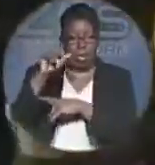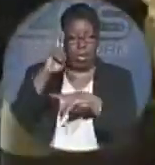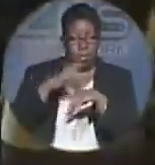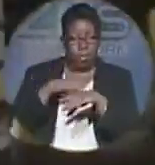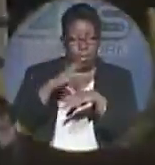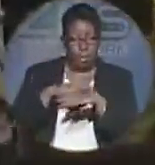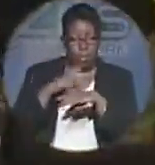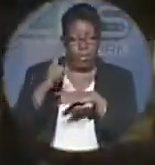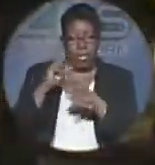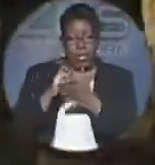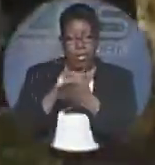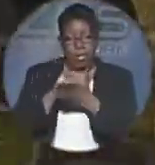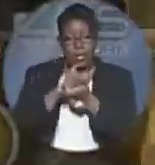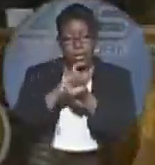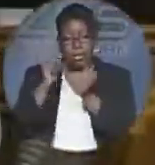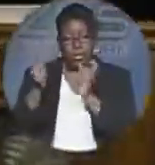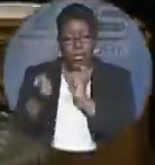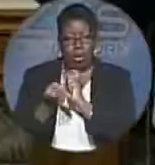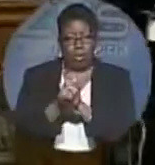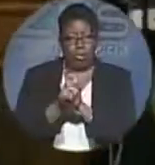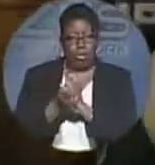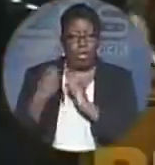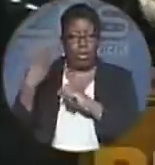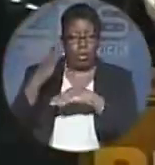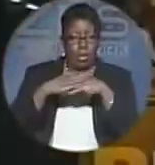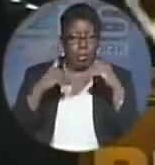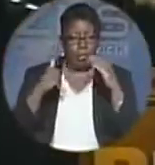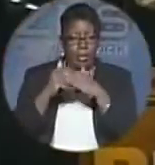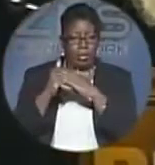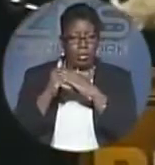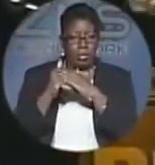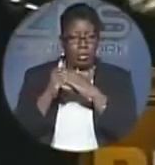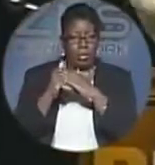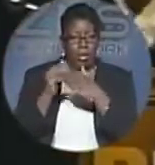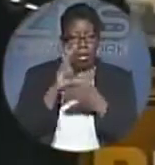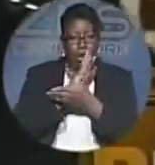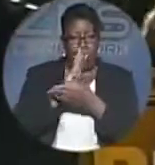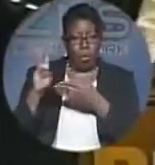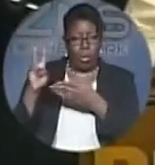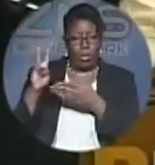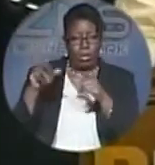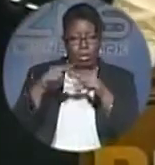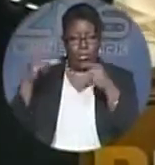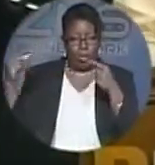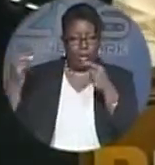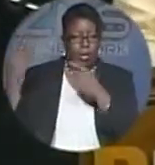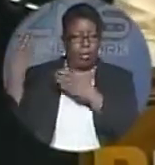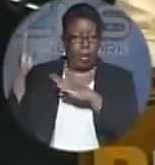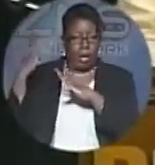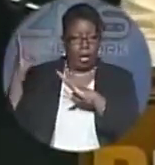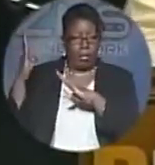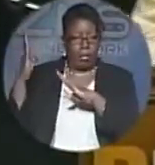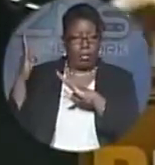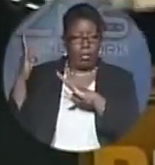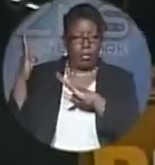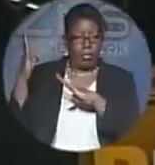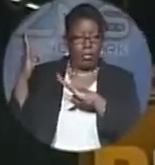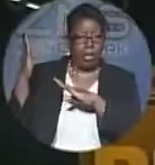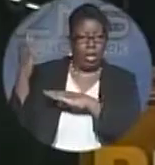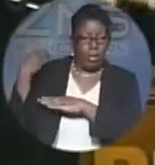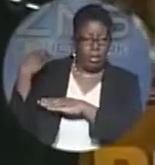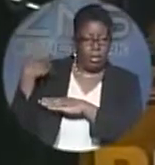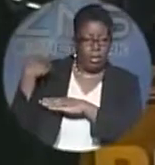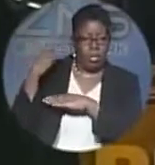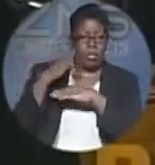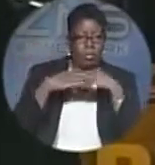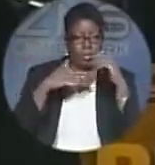transformed. We will build a state-of-the-art West Grand Bahama administrative complex. All